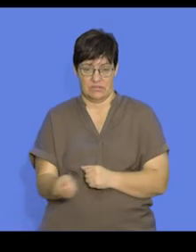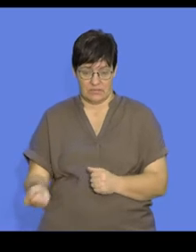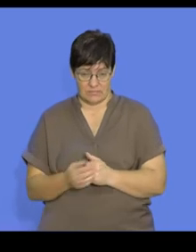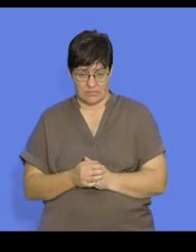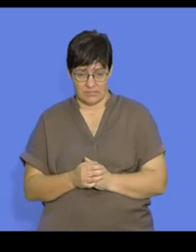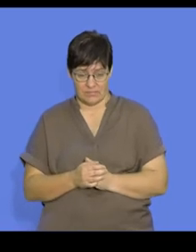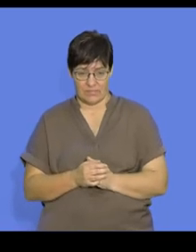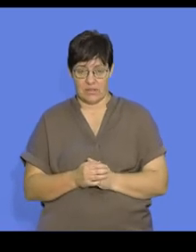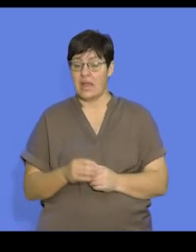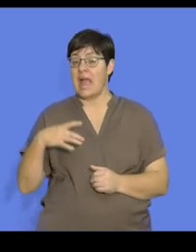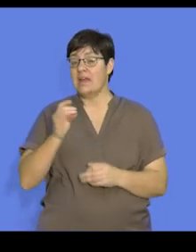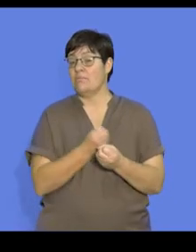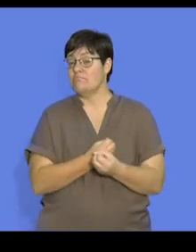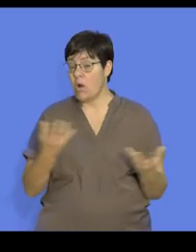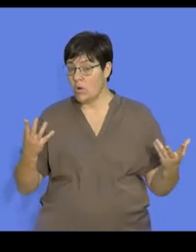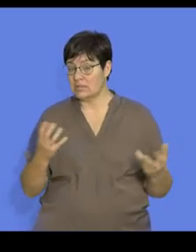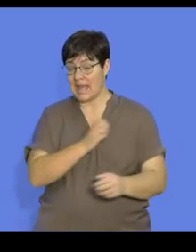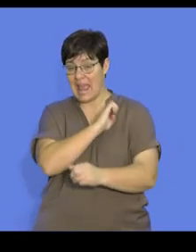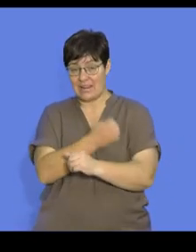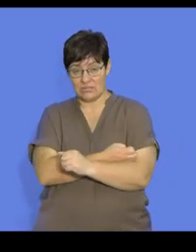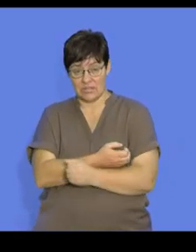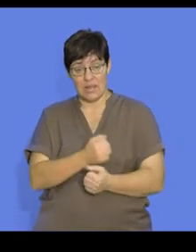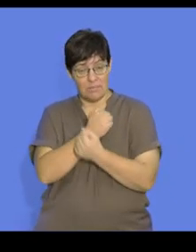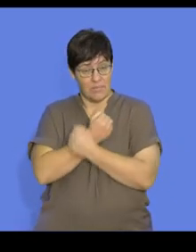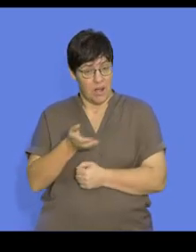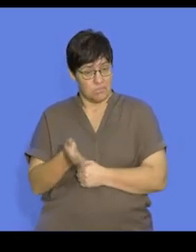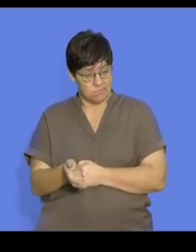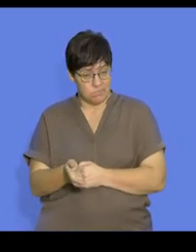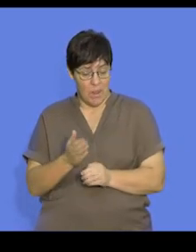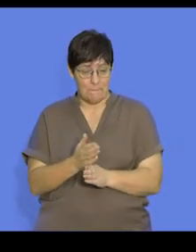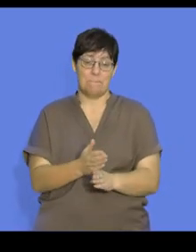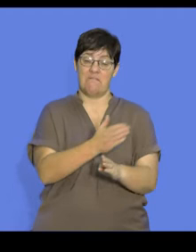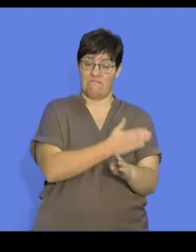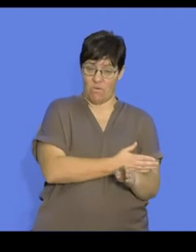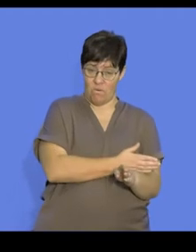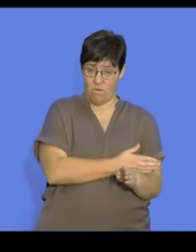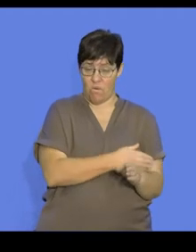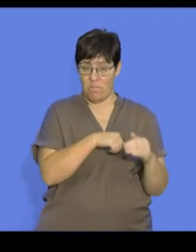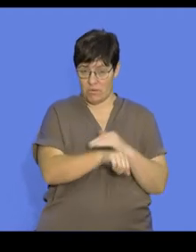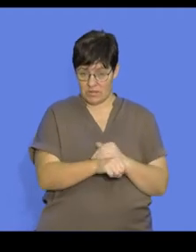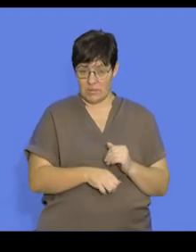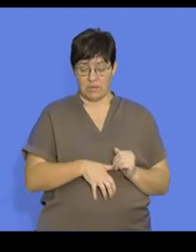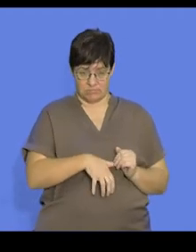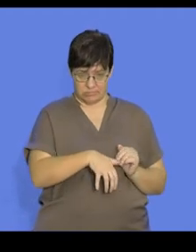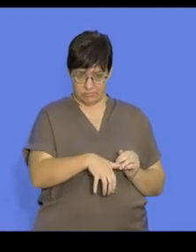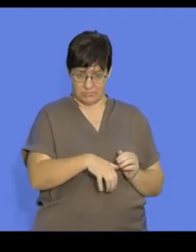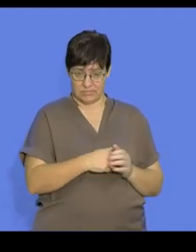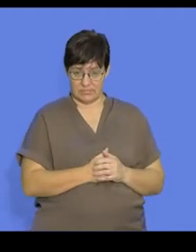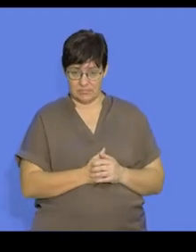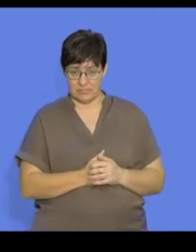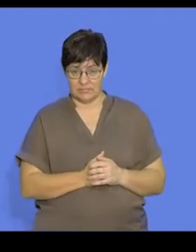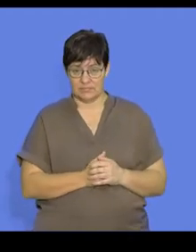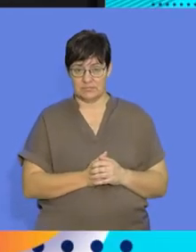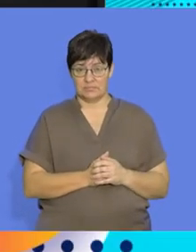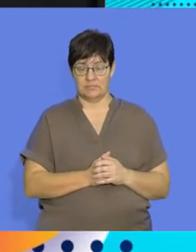In animals where most of the energy input of the parents is prenatal, essentially during the initial stages of